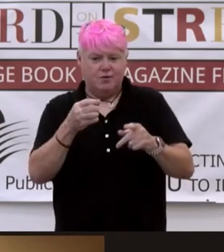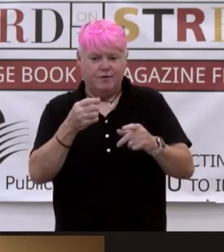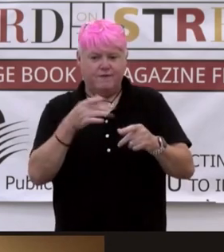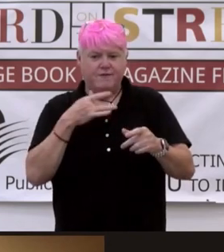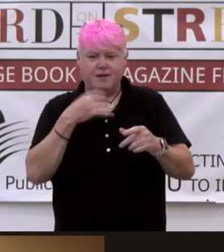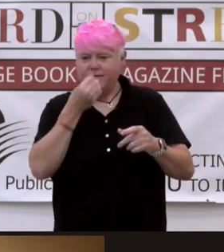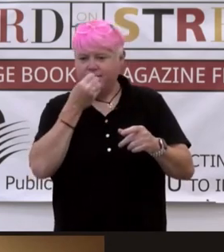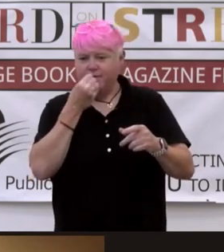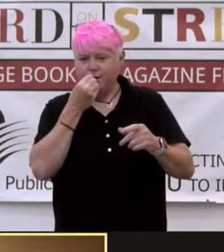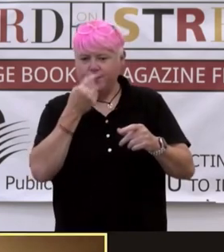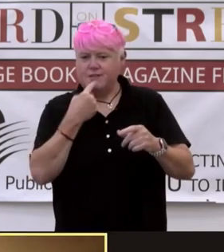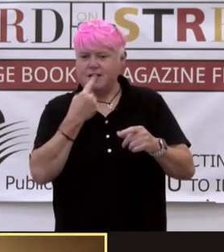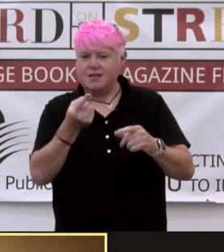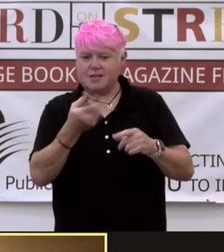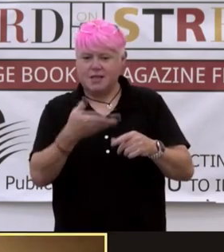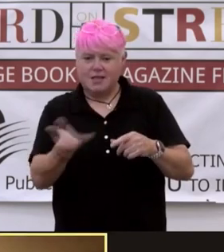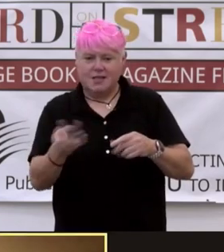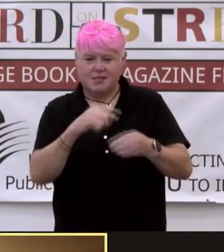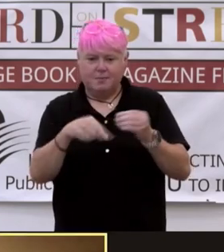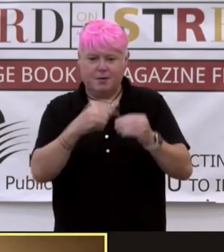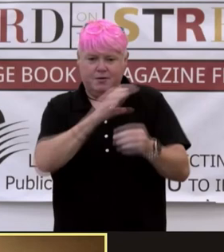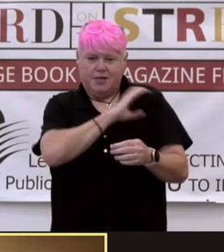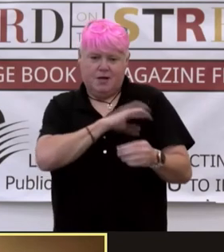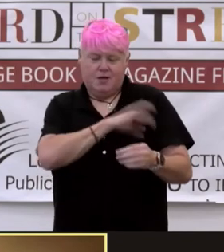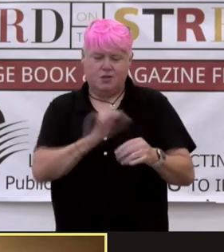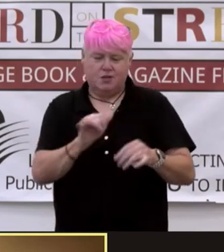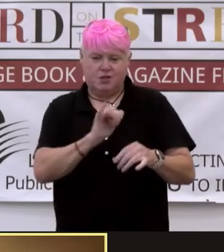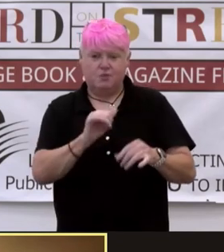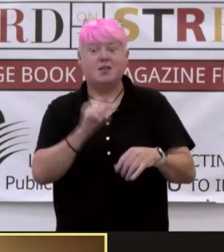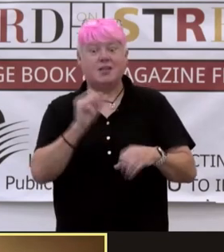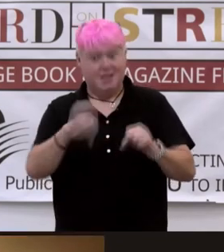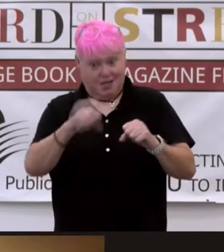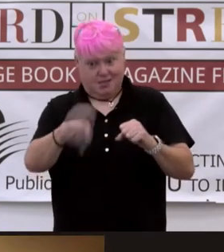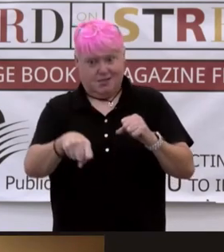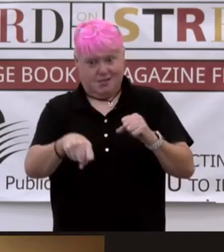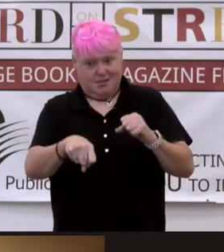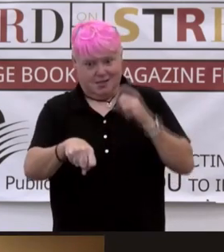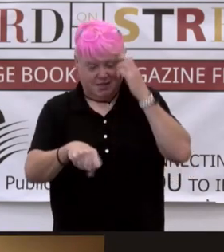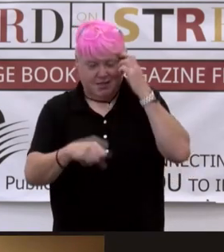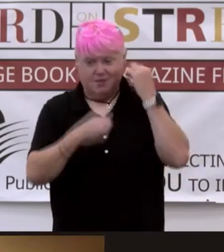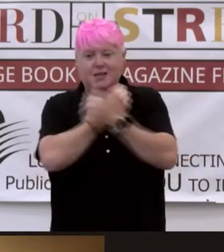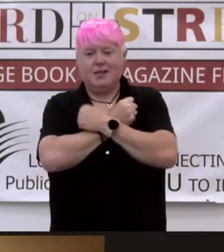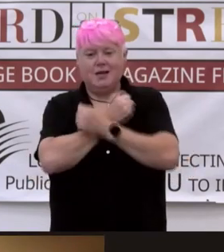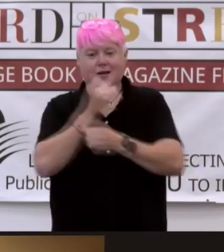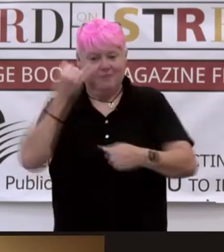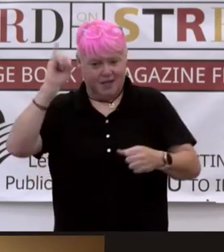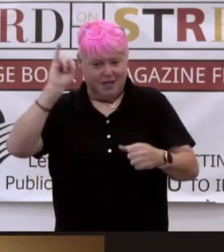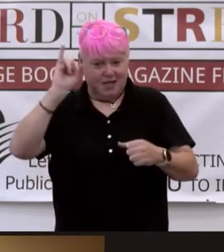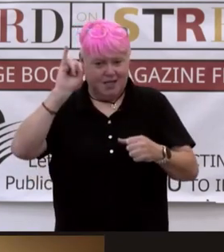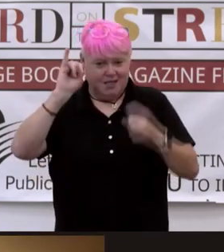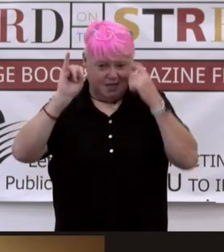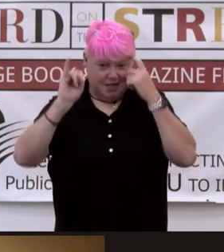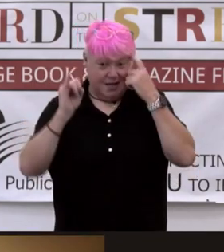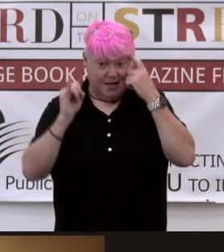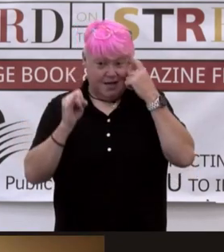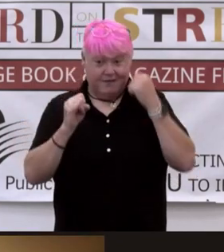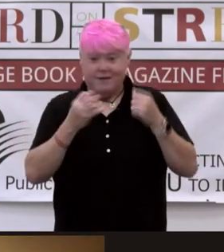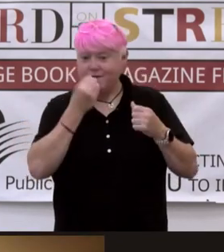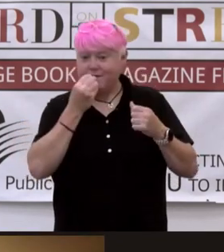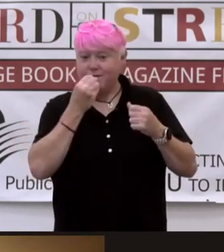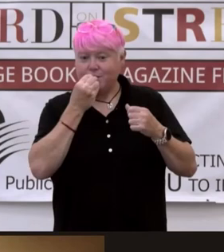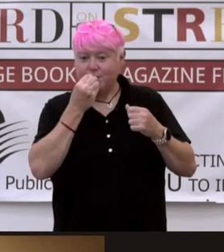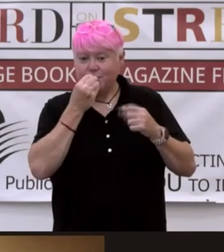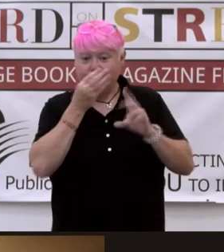characters too? Oh, definitely. And she would love the idea of a very food focused novel to tell us about people and changing